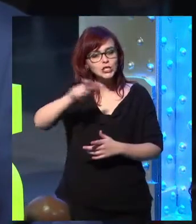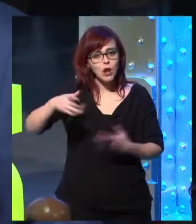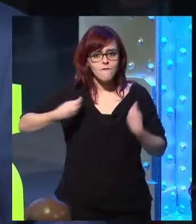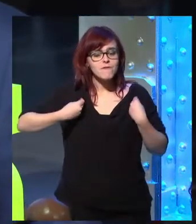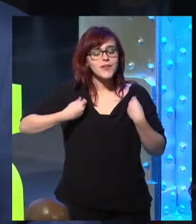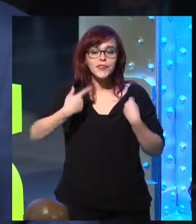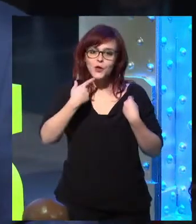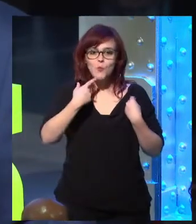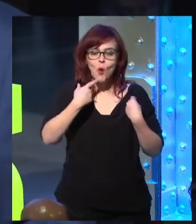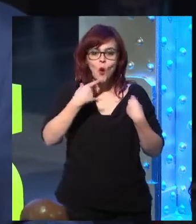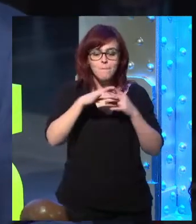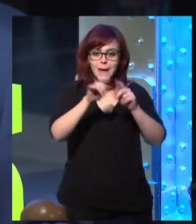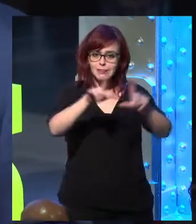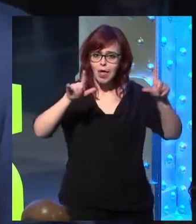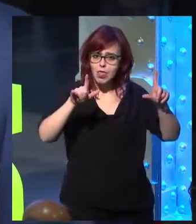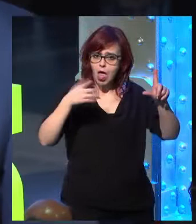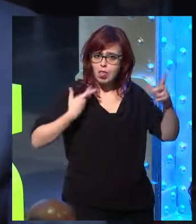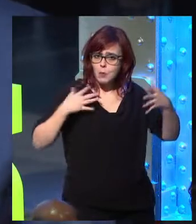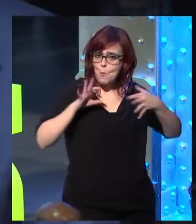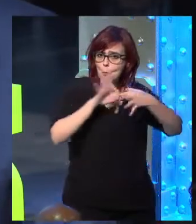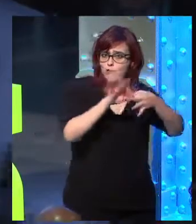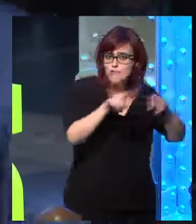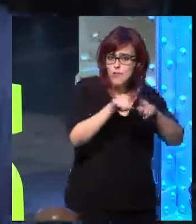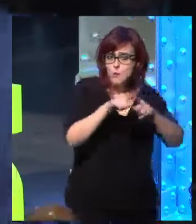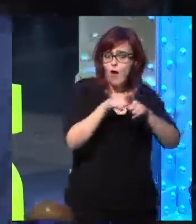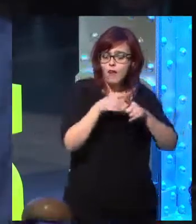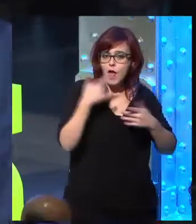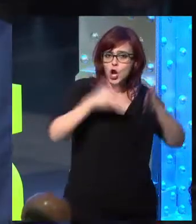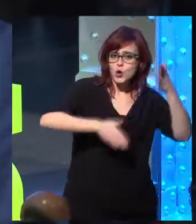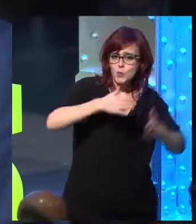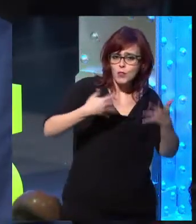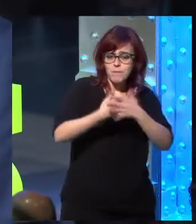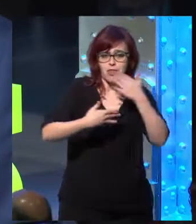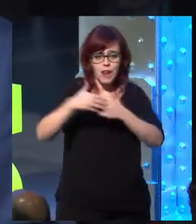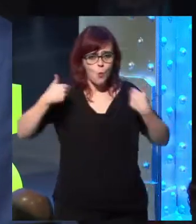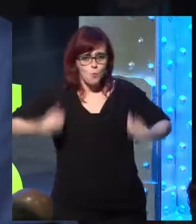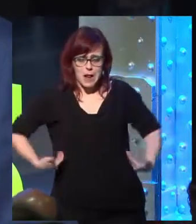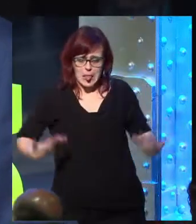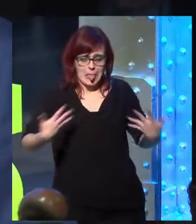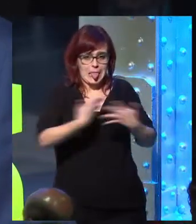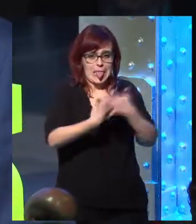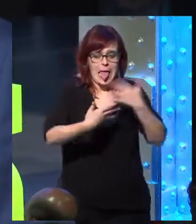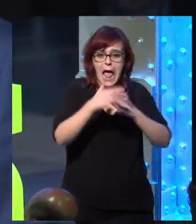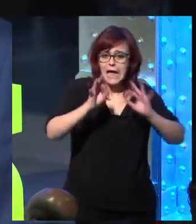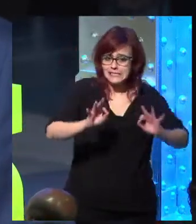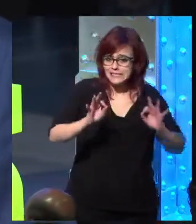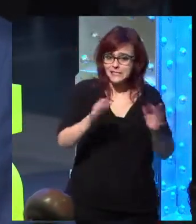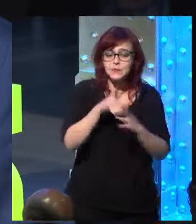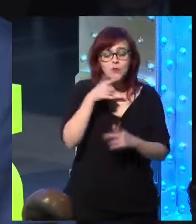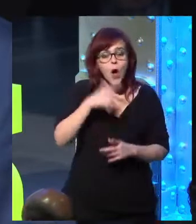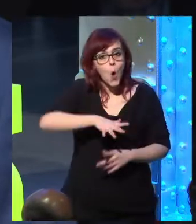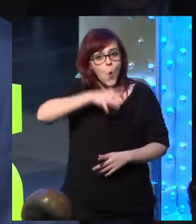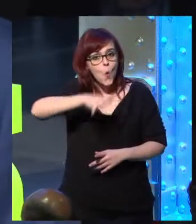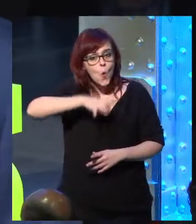short ago. She says that she lives stick to a screen. She's a cyborg, I guess that she will tell us now. But it's